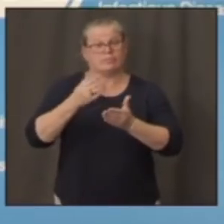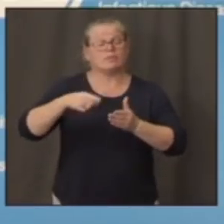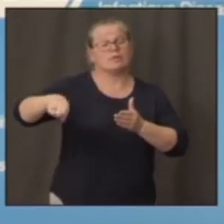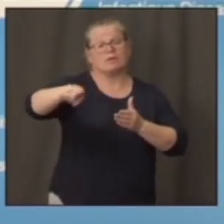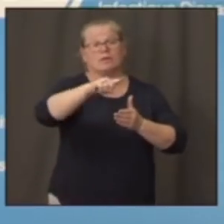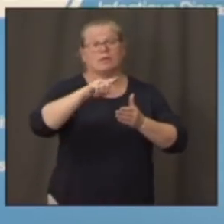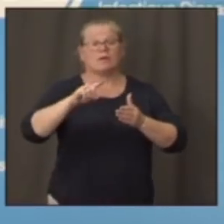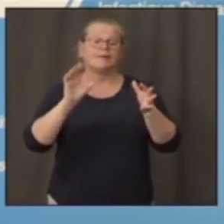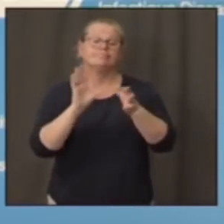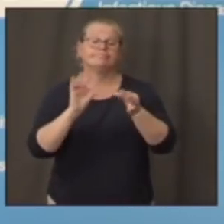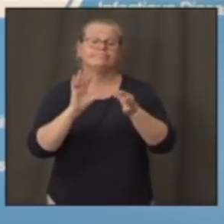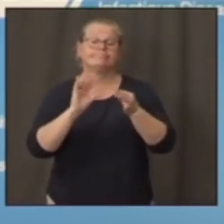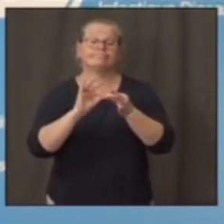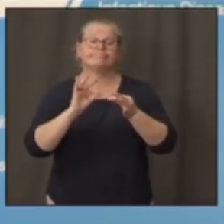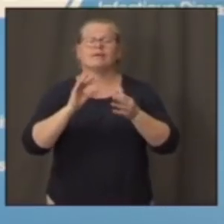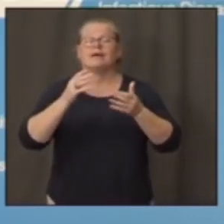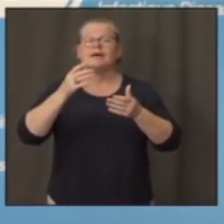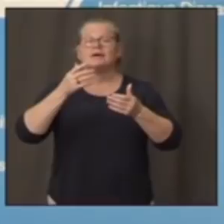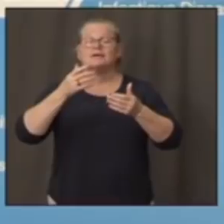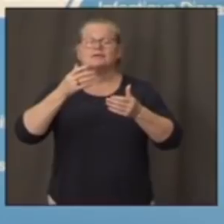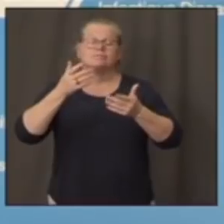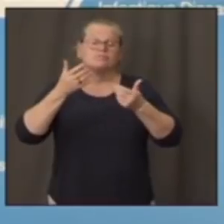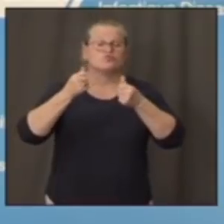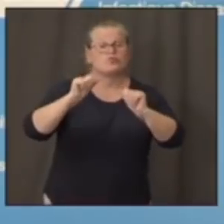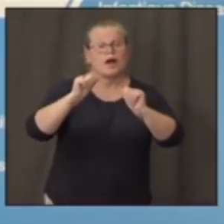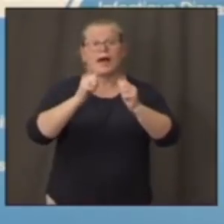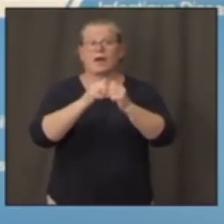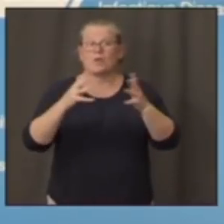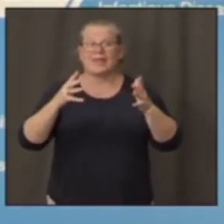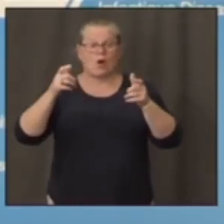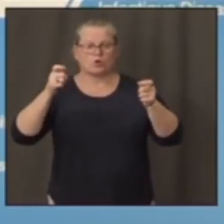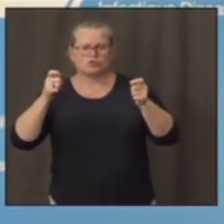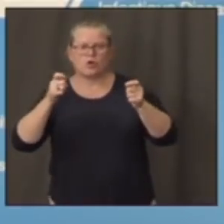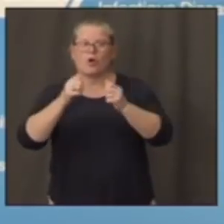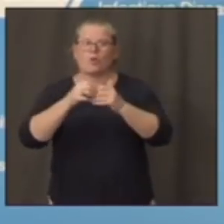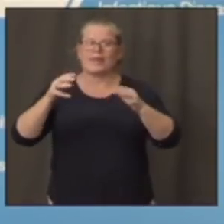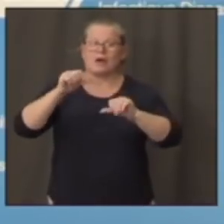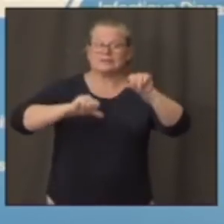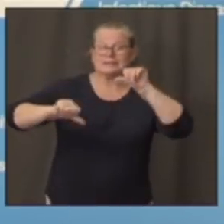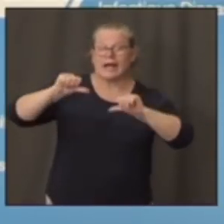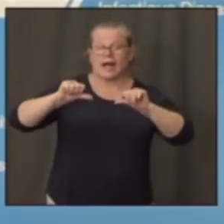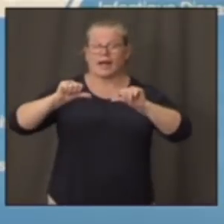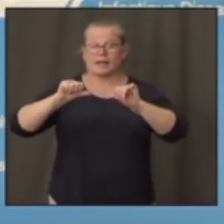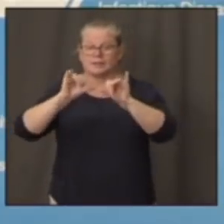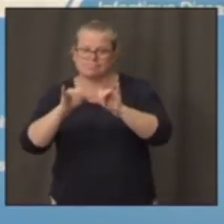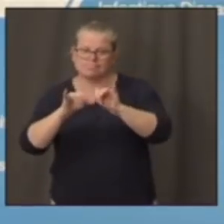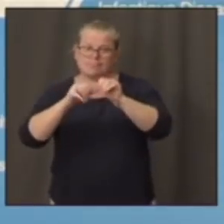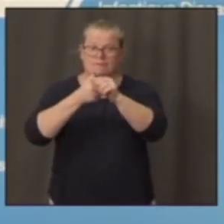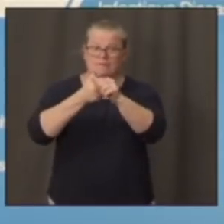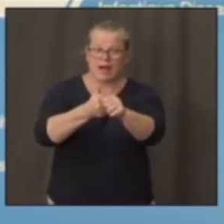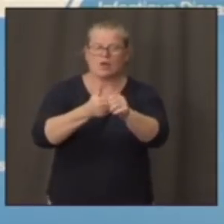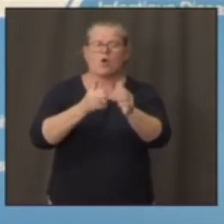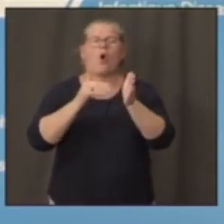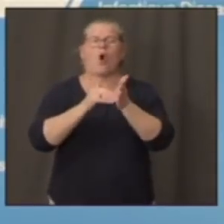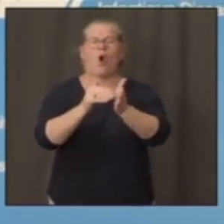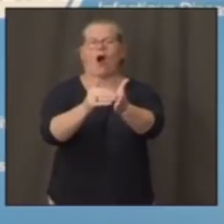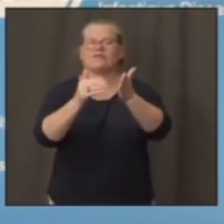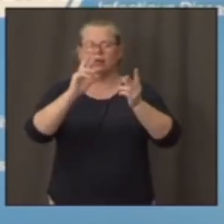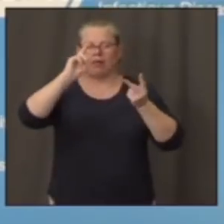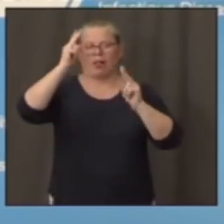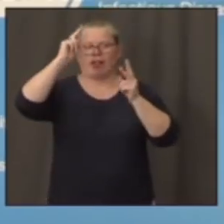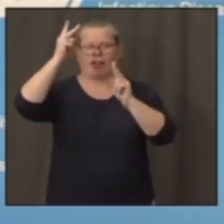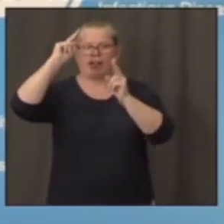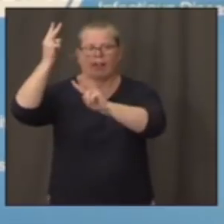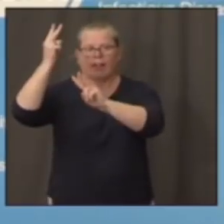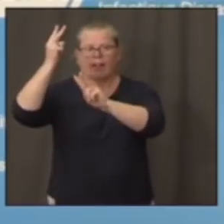trials are often misleading. Sometimes they can be helpful to stimulate you to do